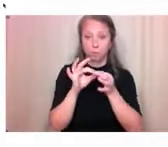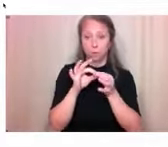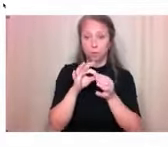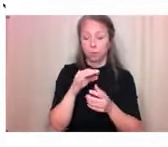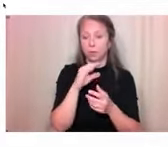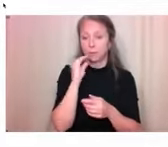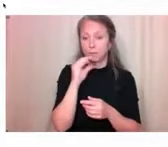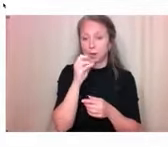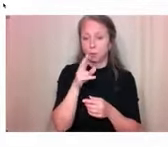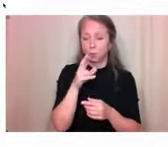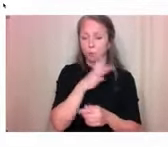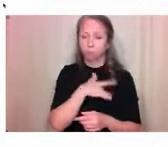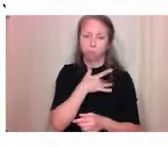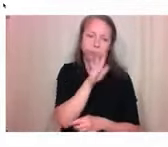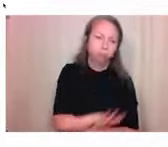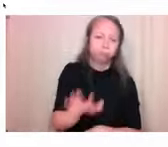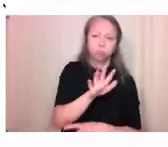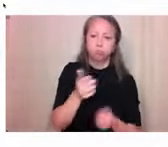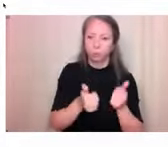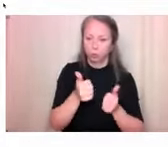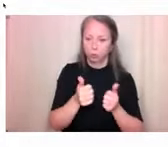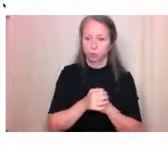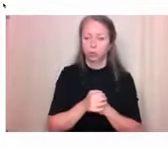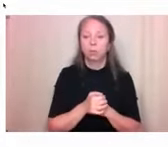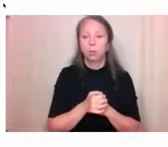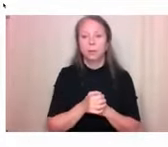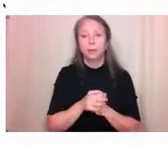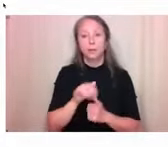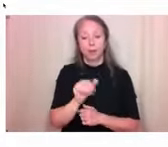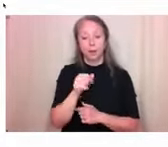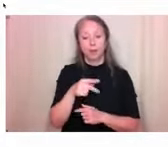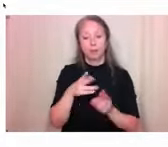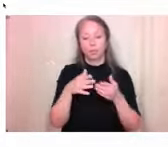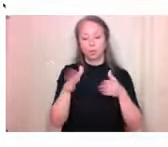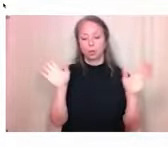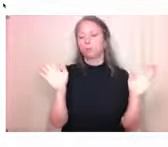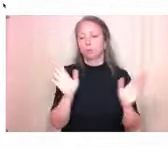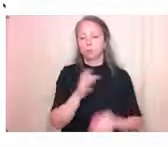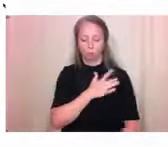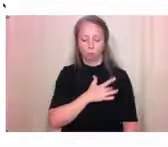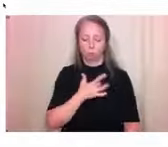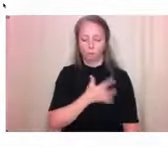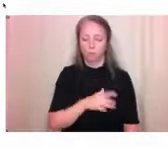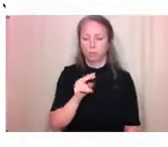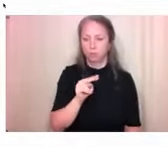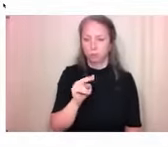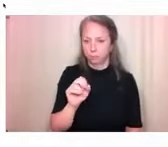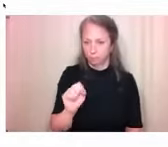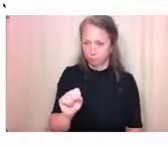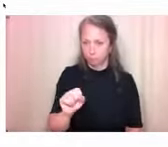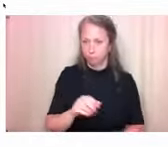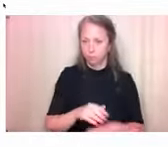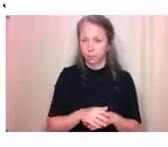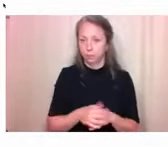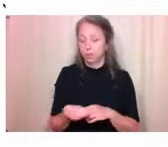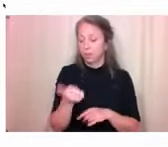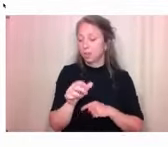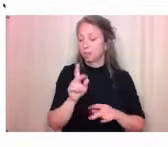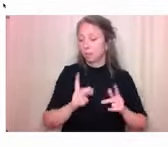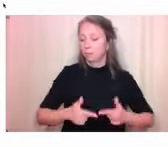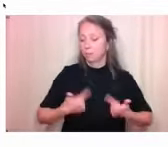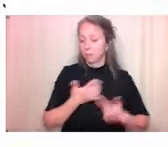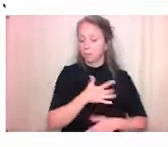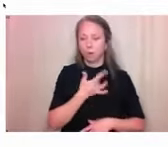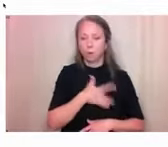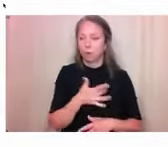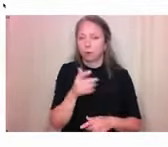So it is Nova Scotia wide. We want all Nova Scotians who are interested in the Candid access activity to feel like they can contribute to this